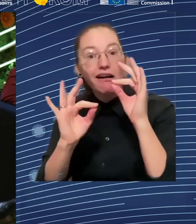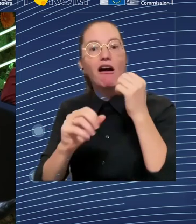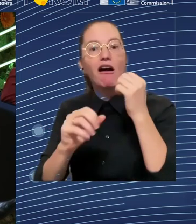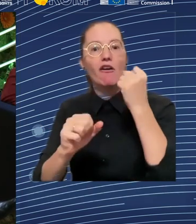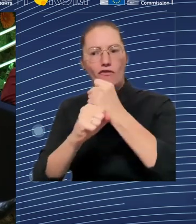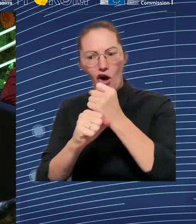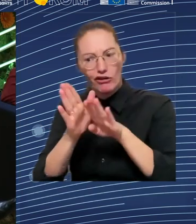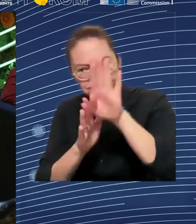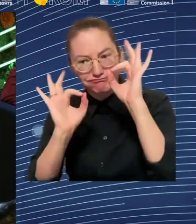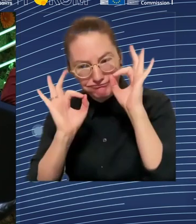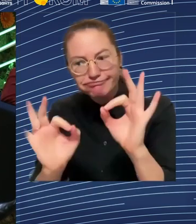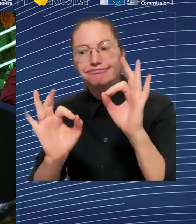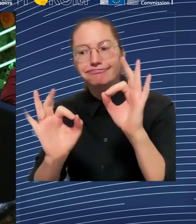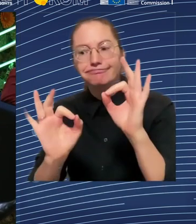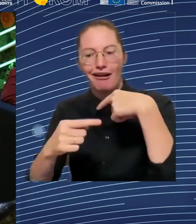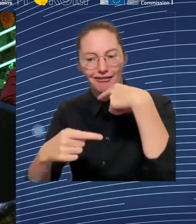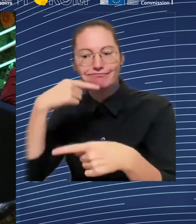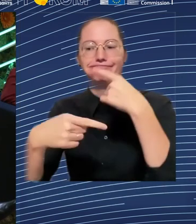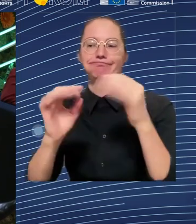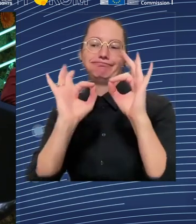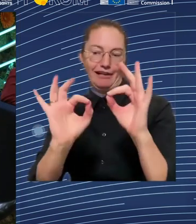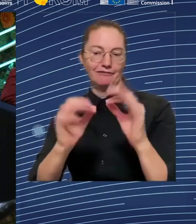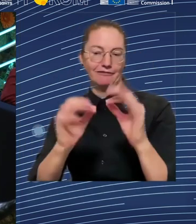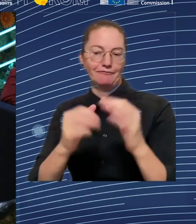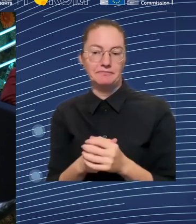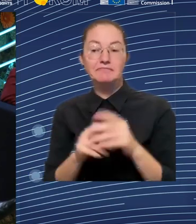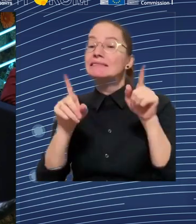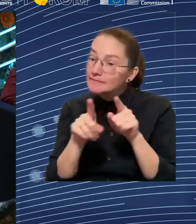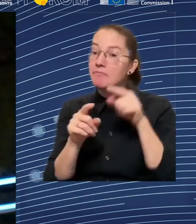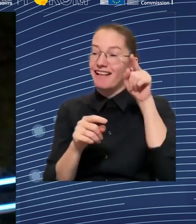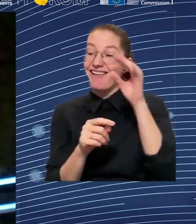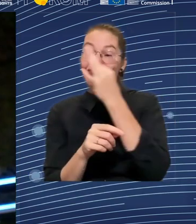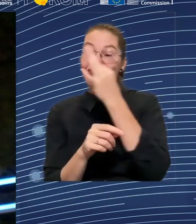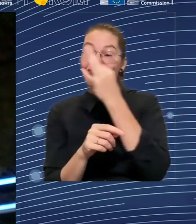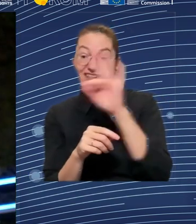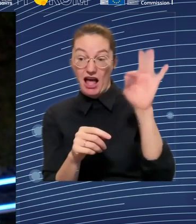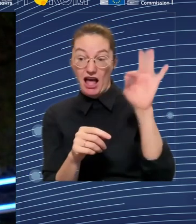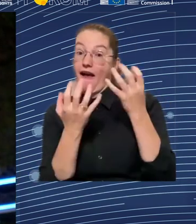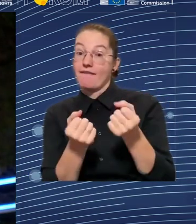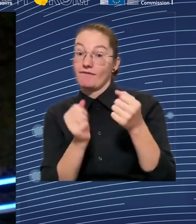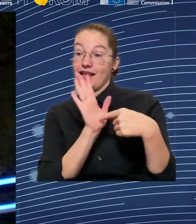could be particularly useful. And so they've associated adult career guidance